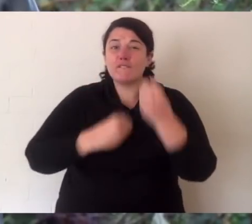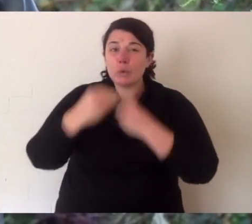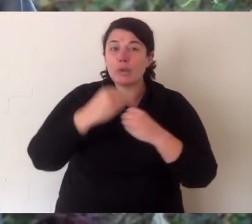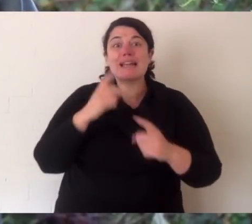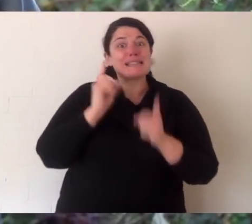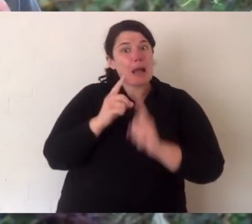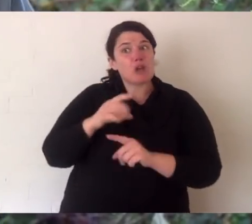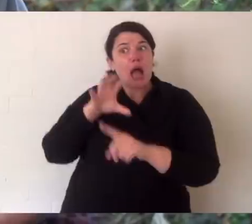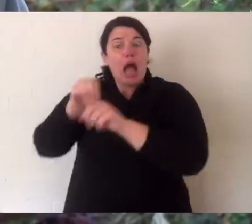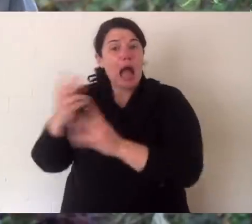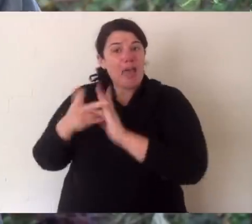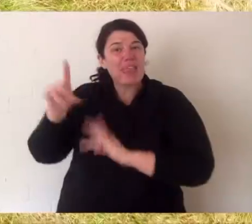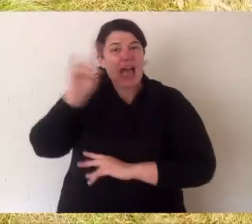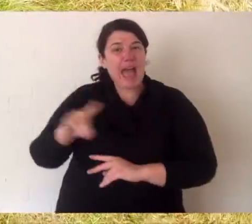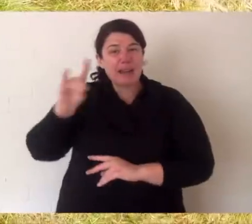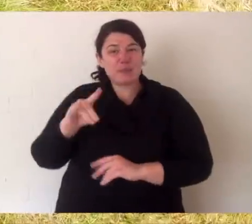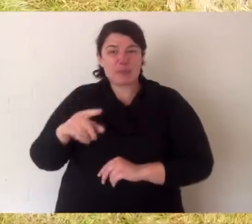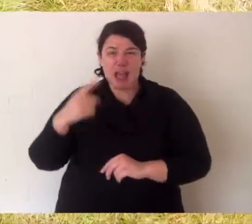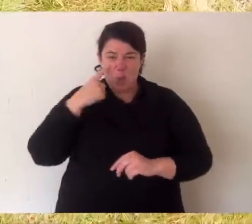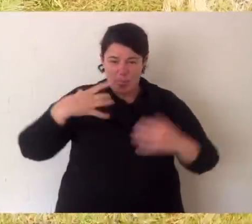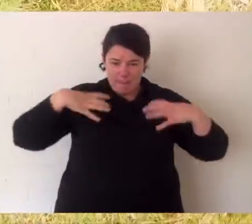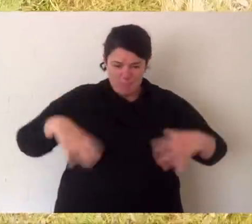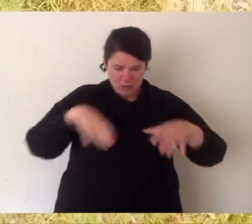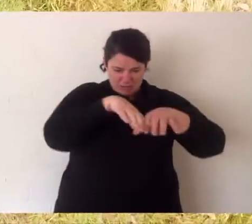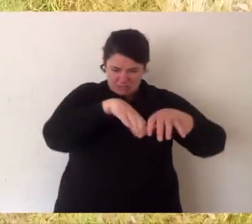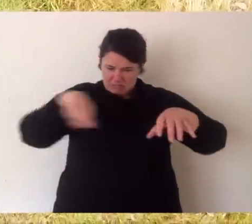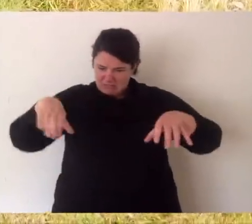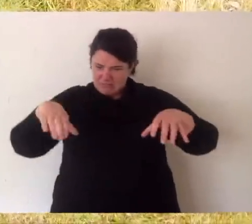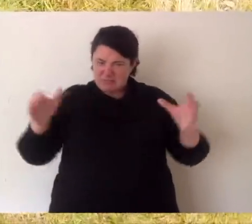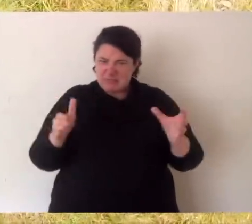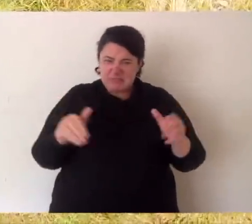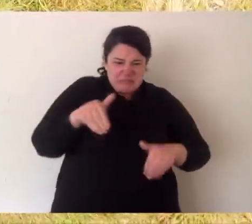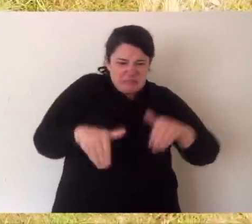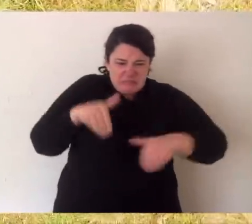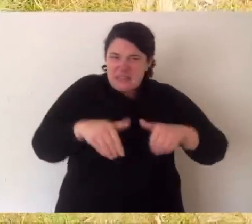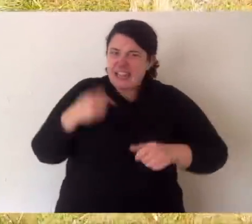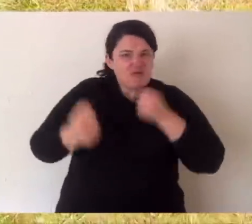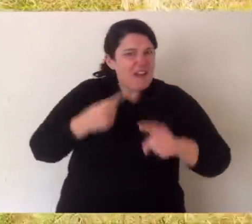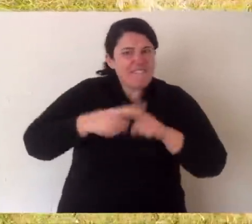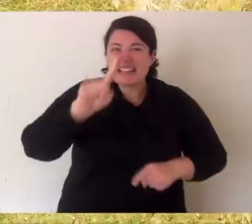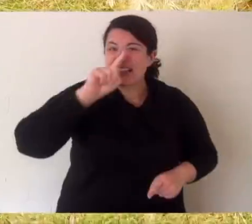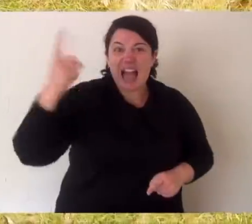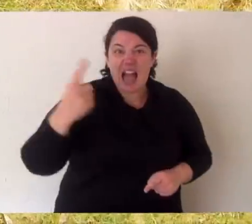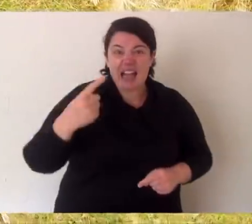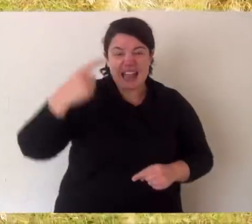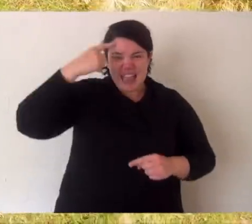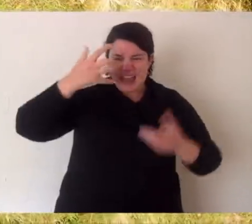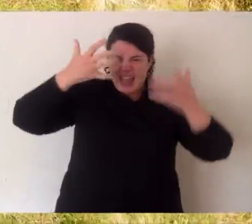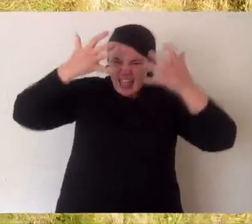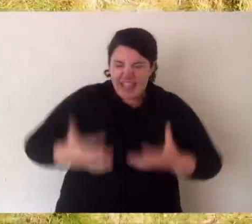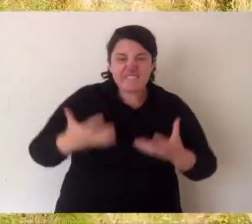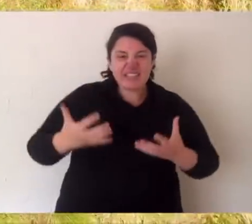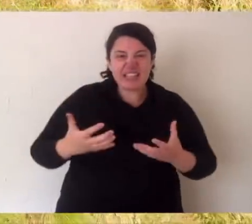Devils are mainly scavengers. They can be predators at times but if you have a look at their body